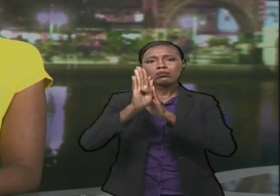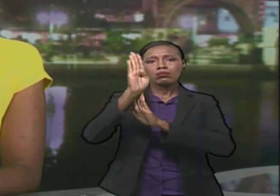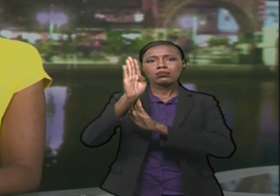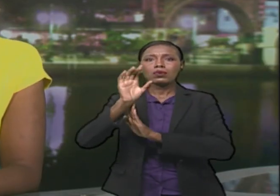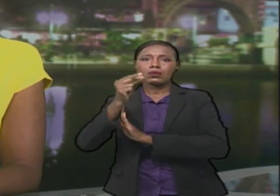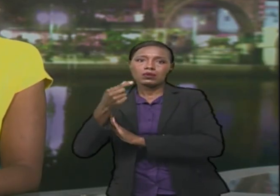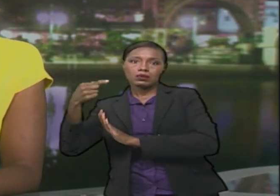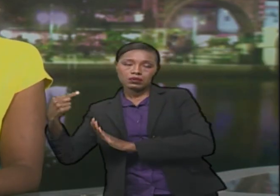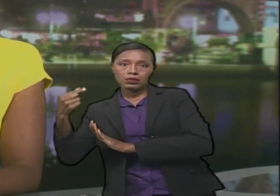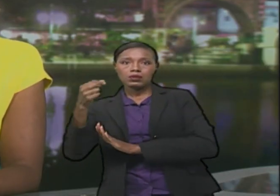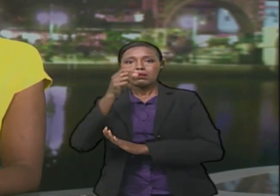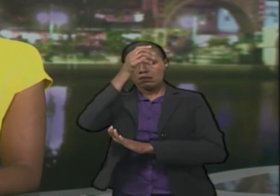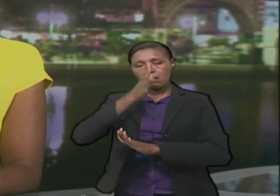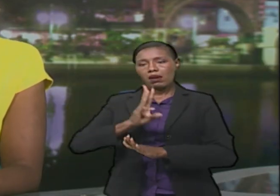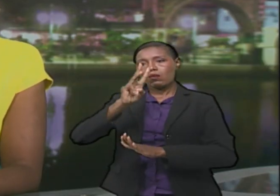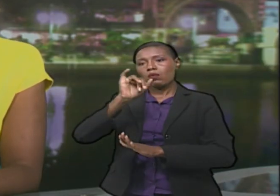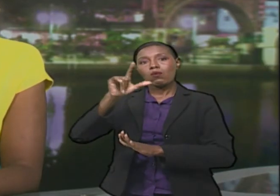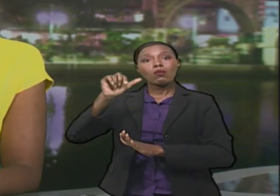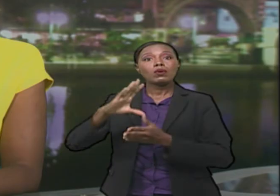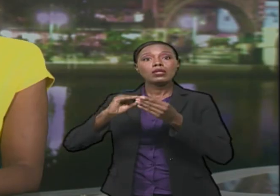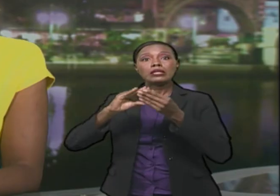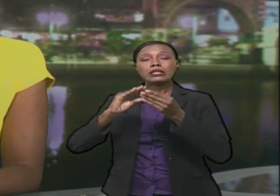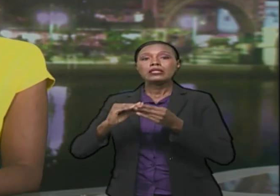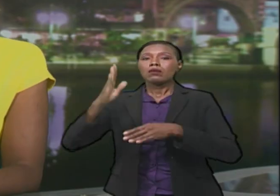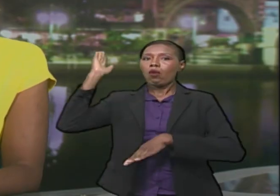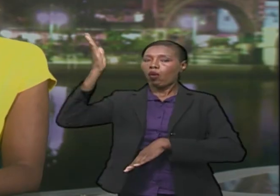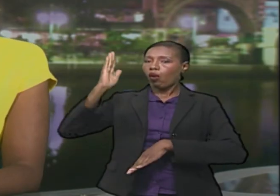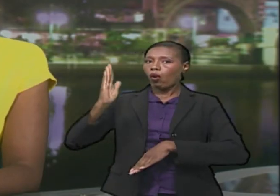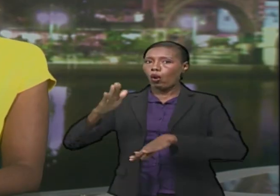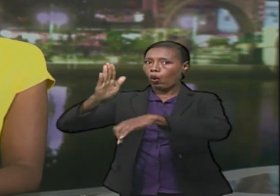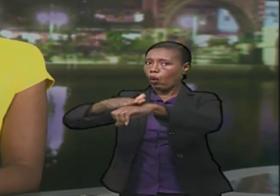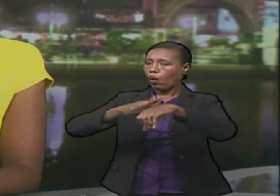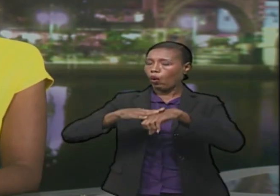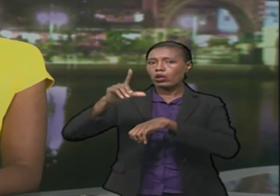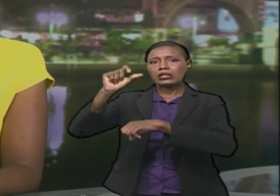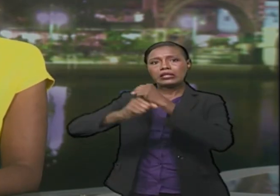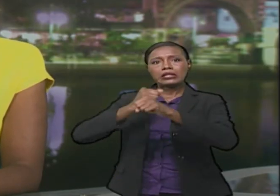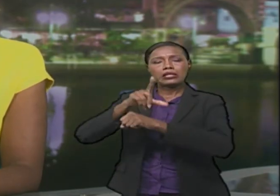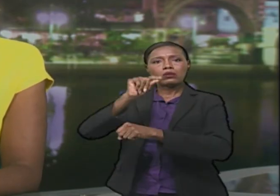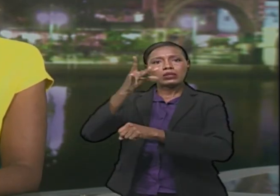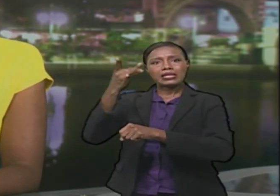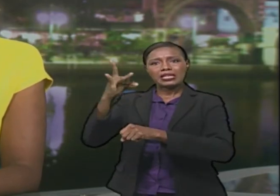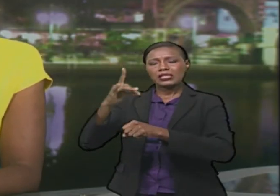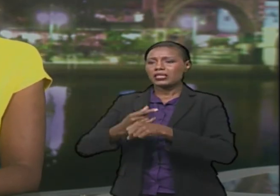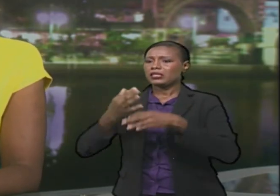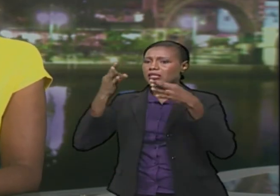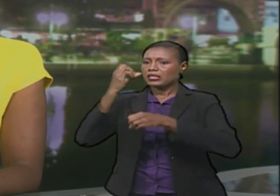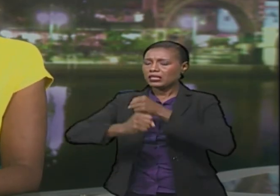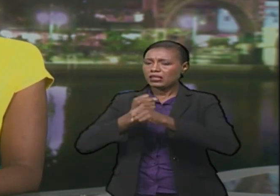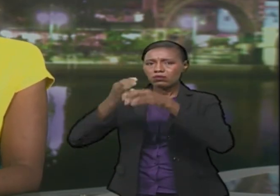Rodney Williams delivering the traditional throne speech cautioned that 2018 would be a year of decision making